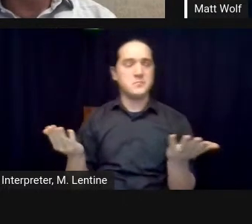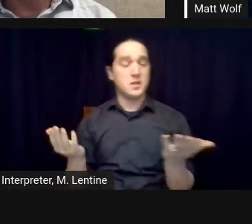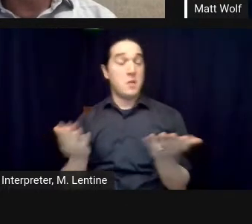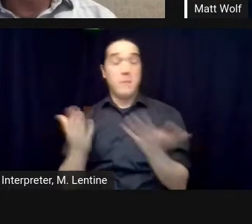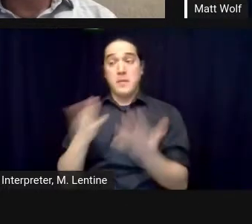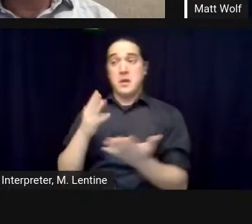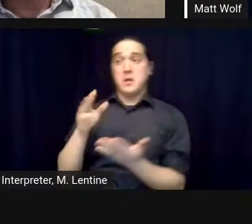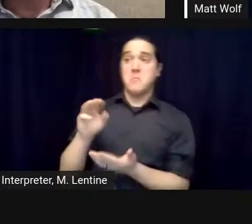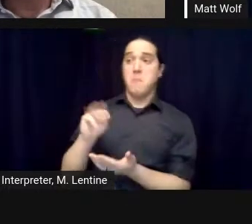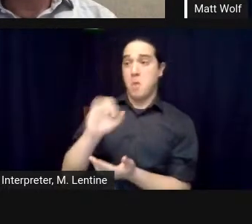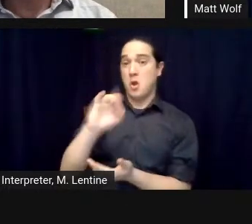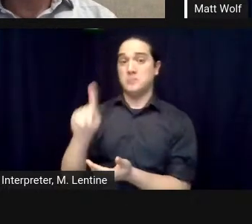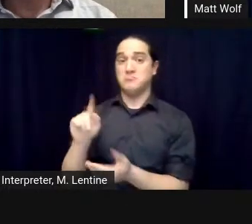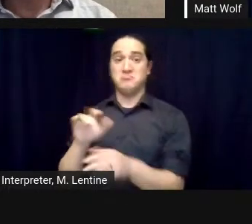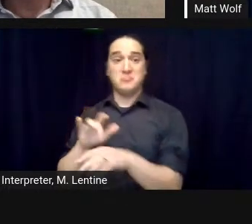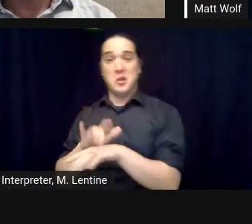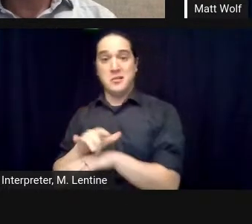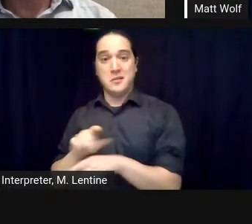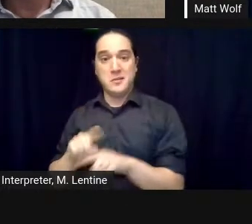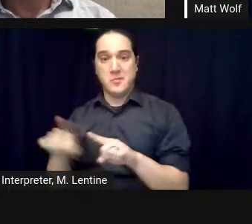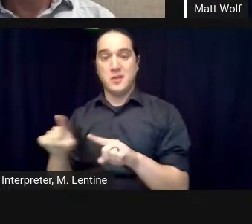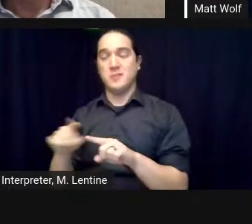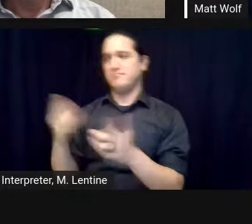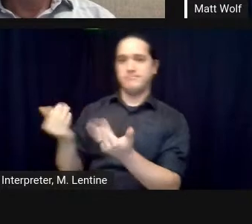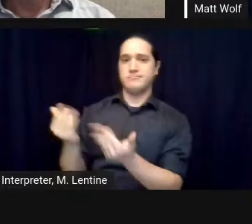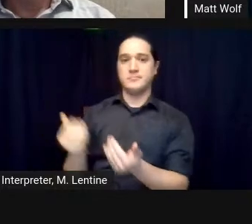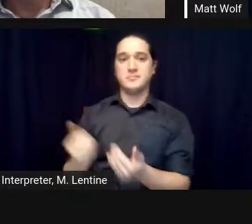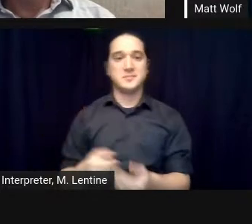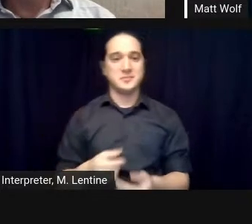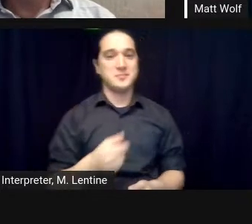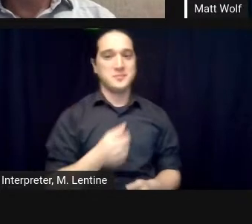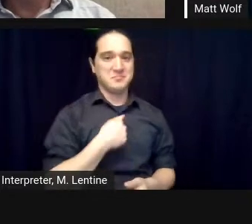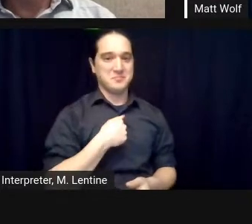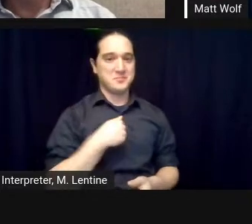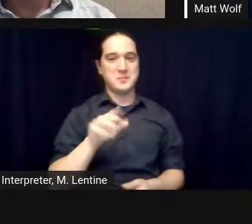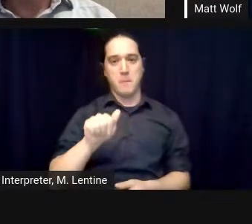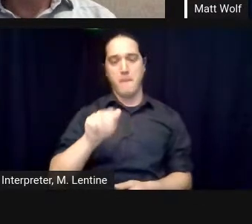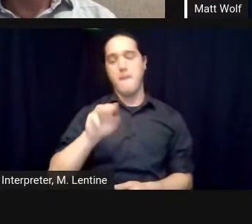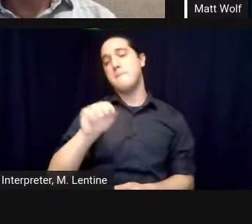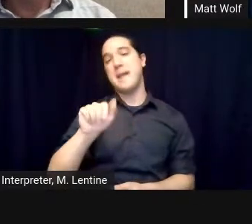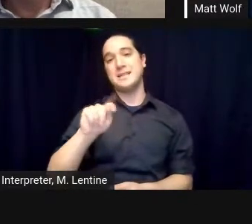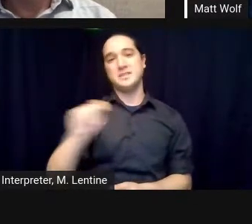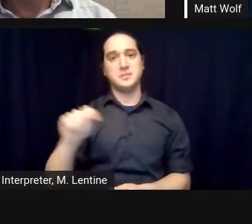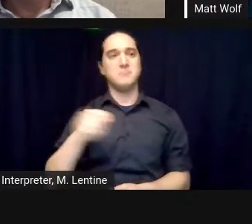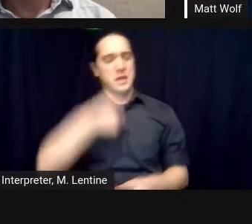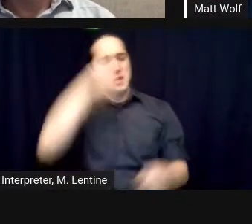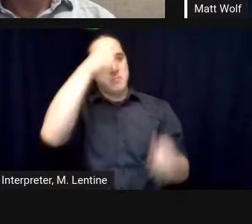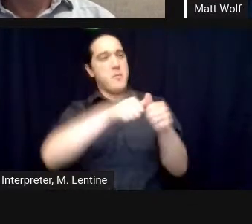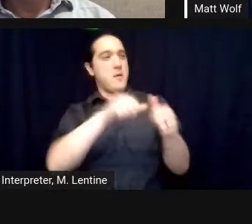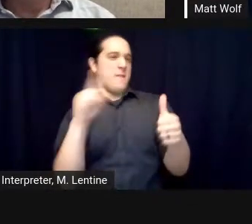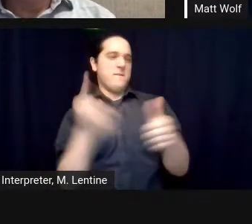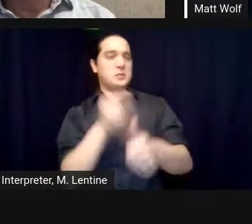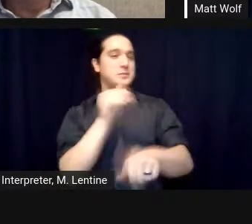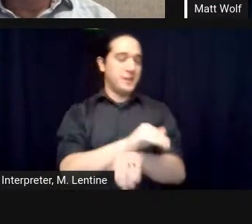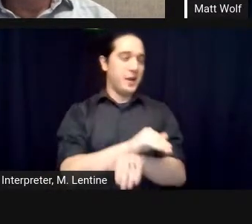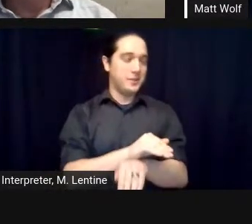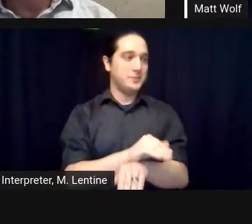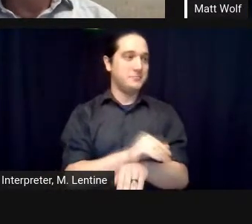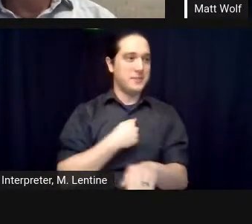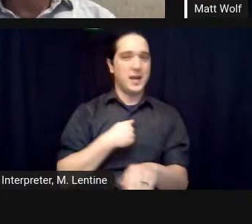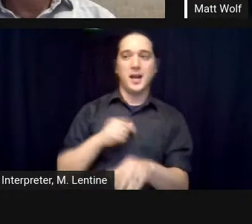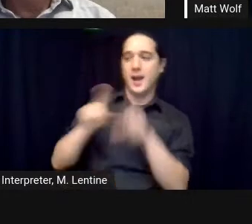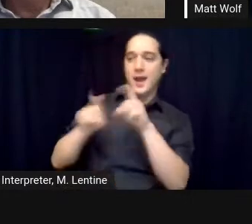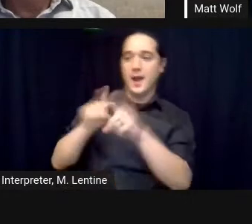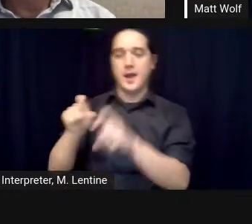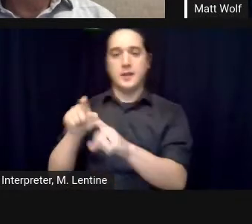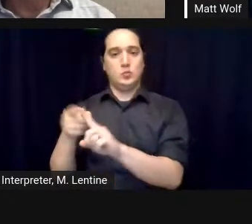others i remember the first night we met mark he was really quizzing us it wasn't that straightforward i think a lot of people have